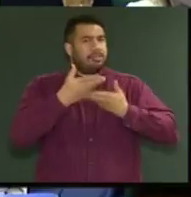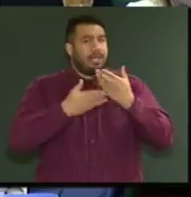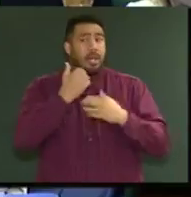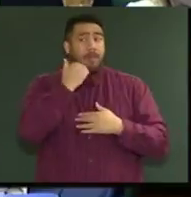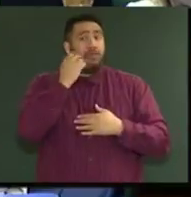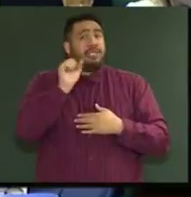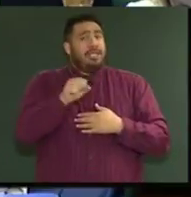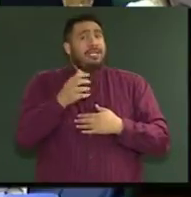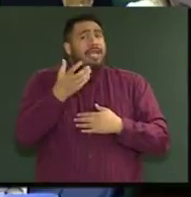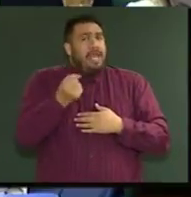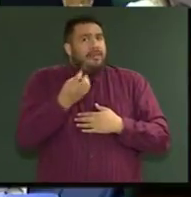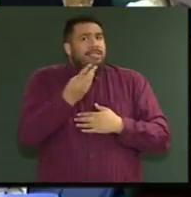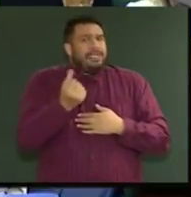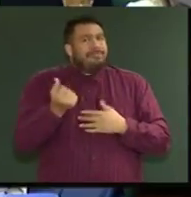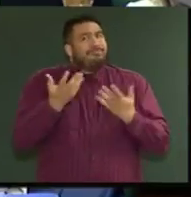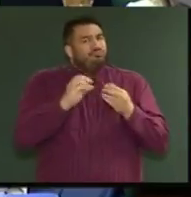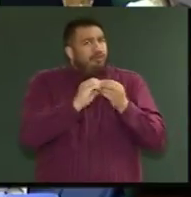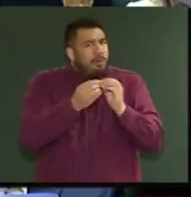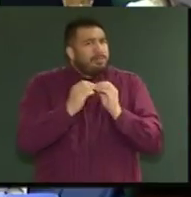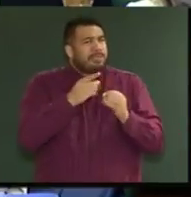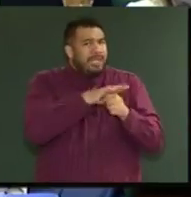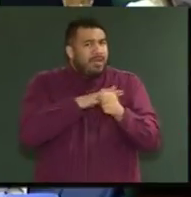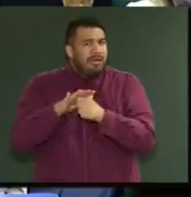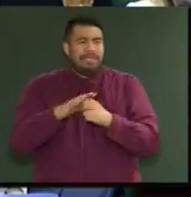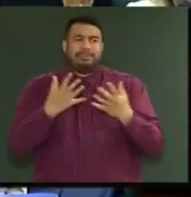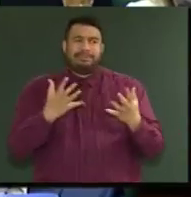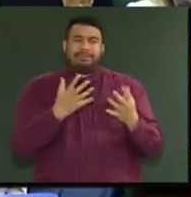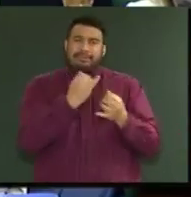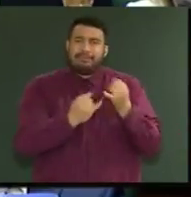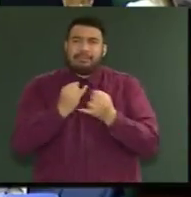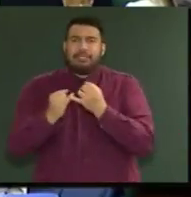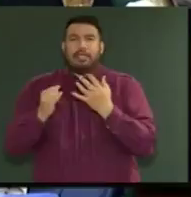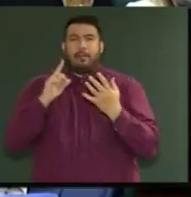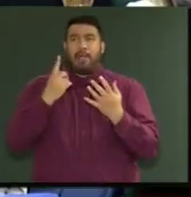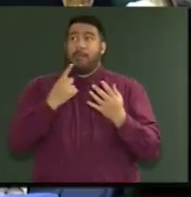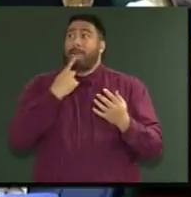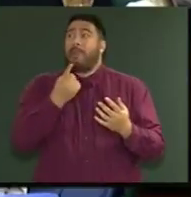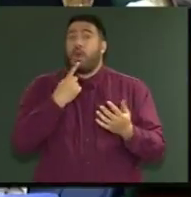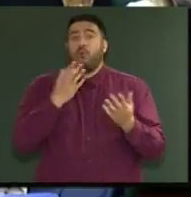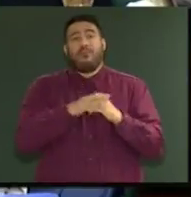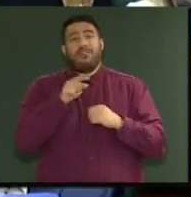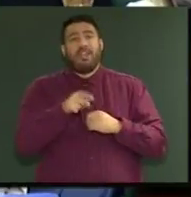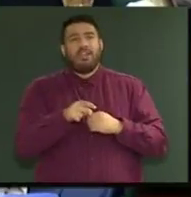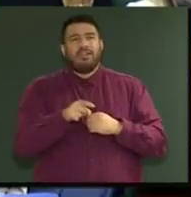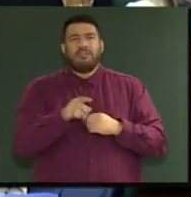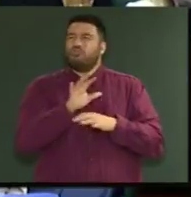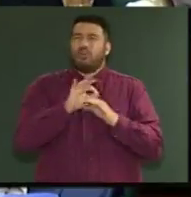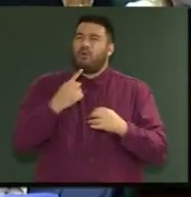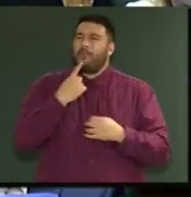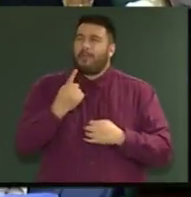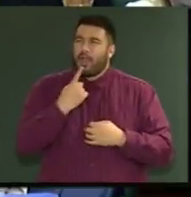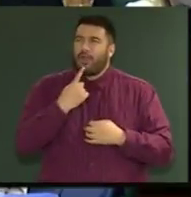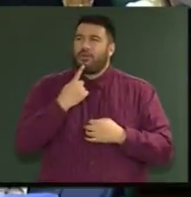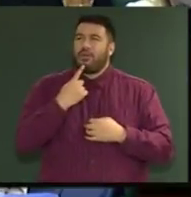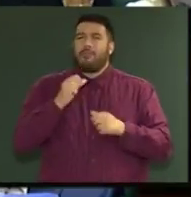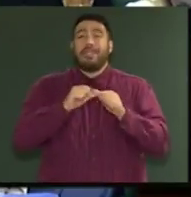in some statistics. Some statistics. But you don't just moan. The idea is don't moan about it, do